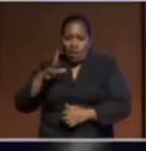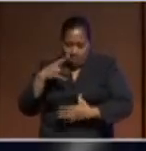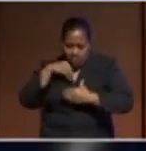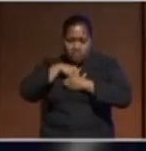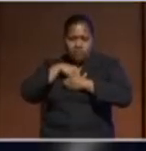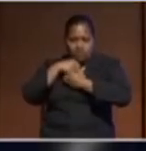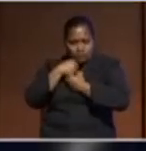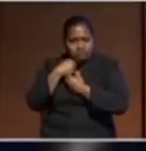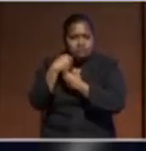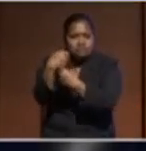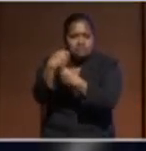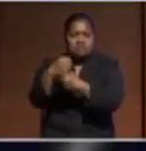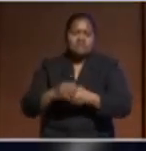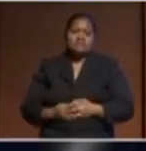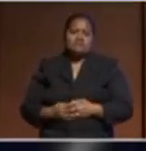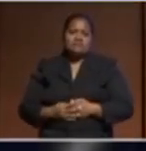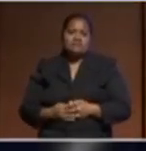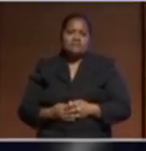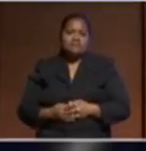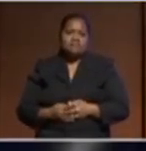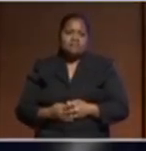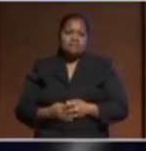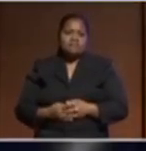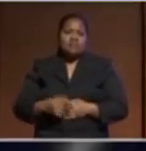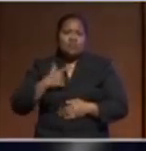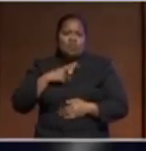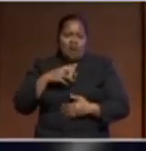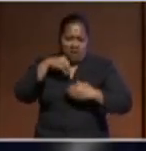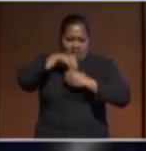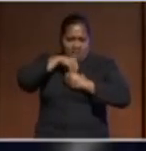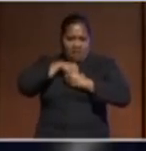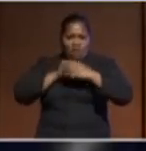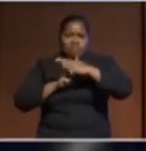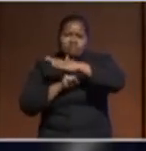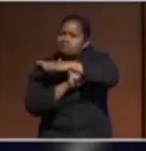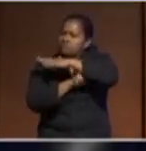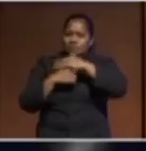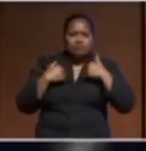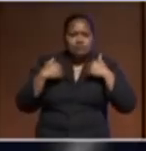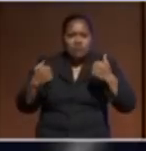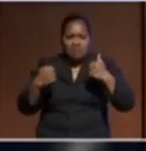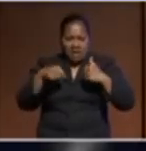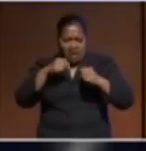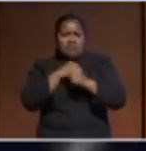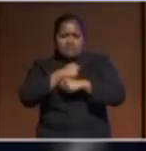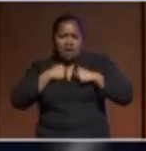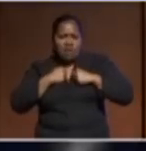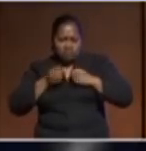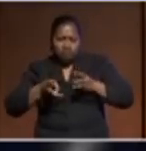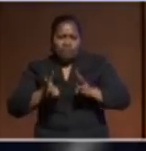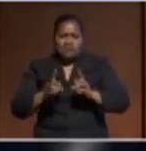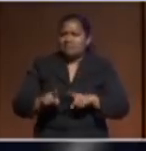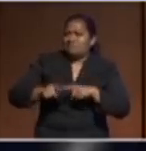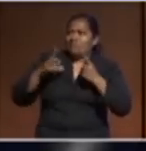values will lean in on them because they'll serve us well. And they are unique in the world, but they're going to help us get through some gnarly times.